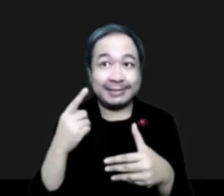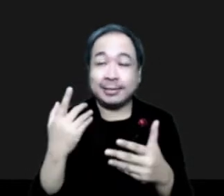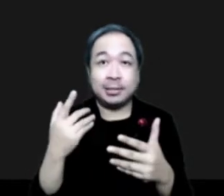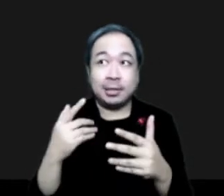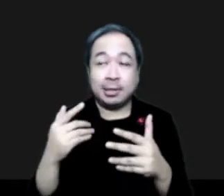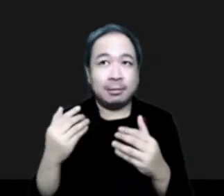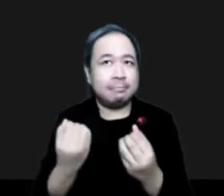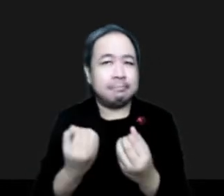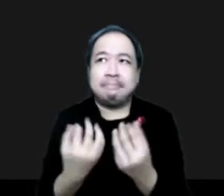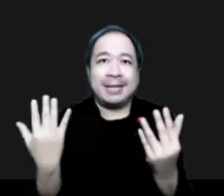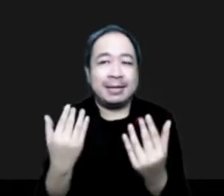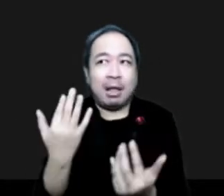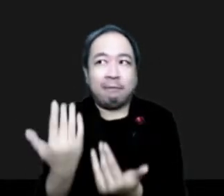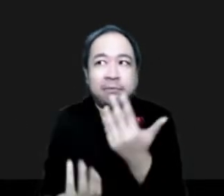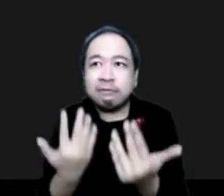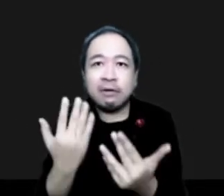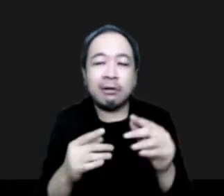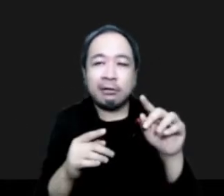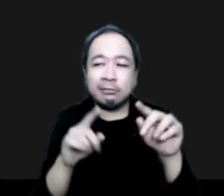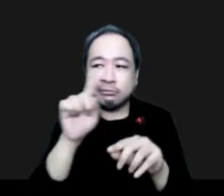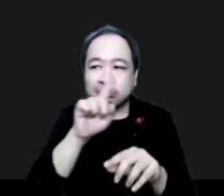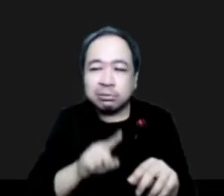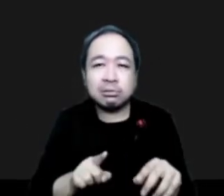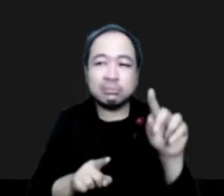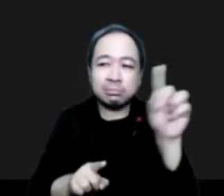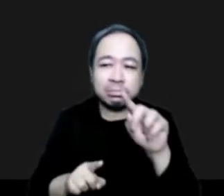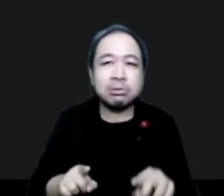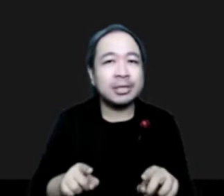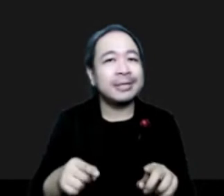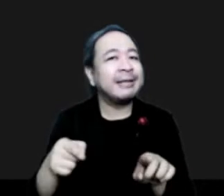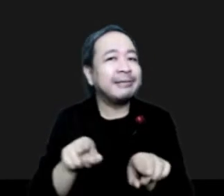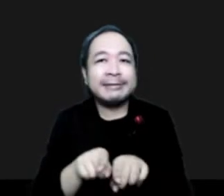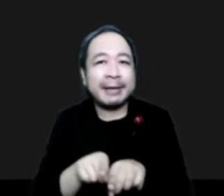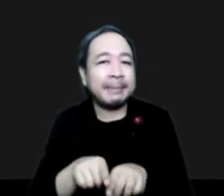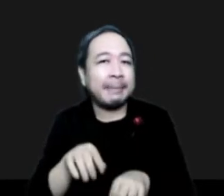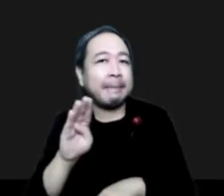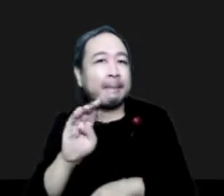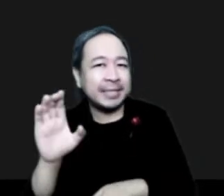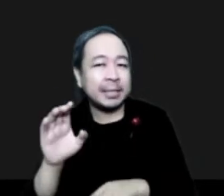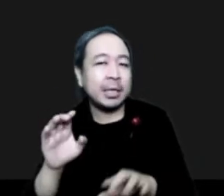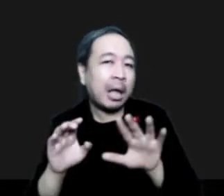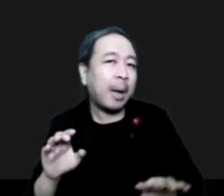lightning outbreaks that we have, very much like BC, about 50% of our fires are lightning.